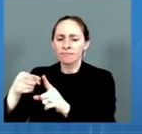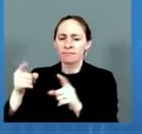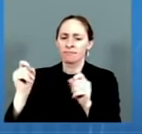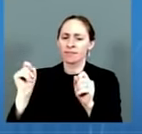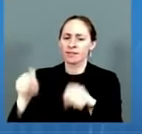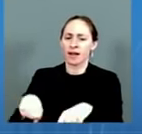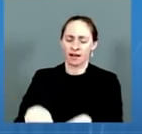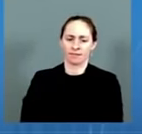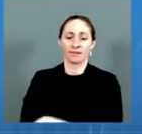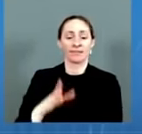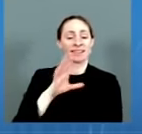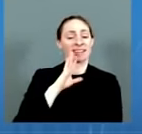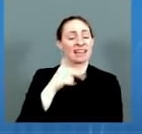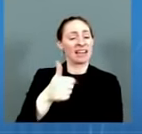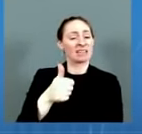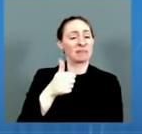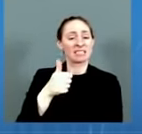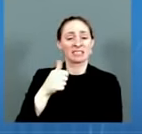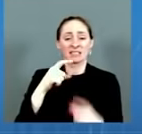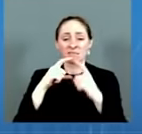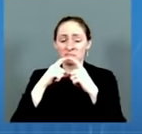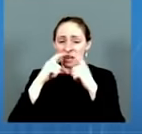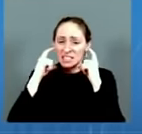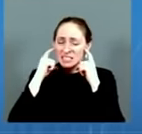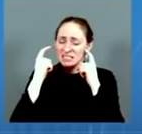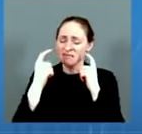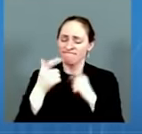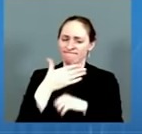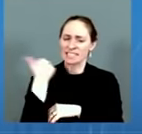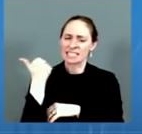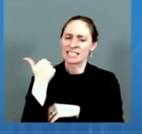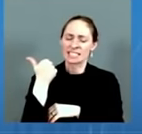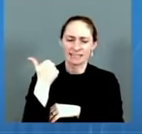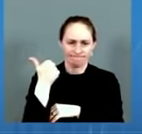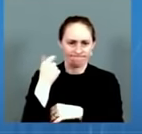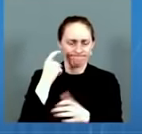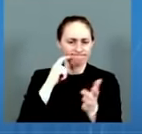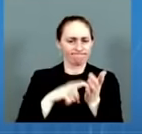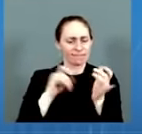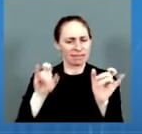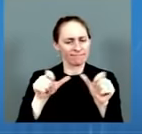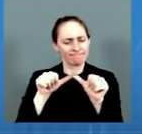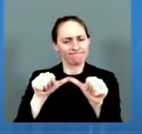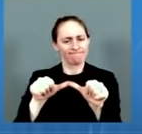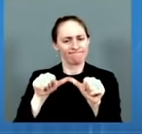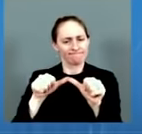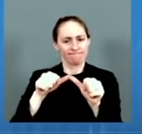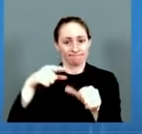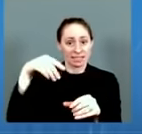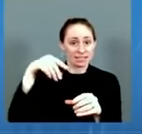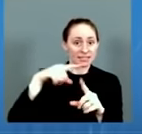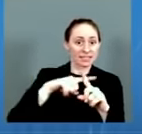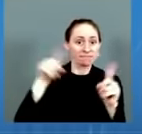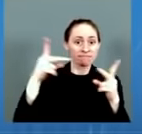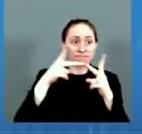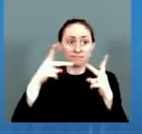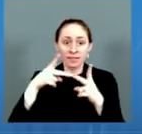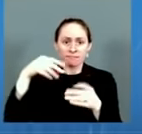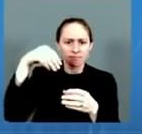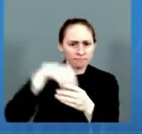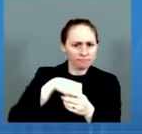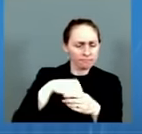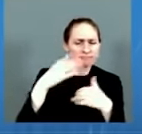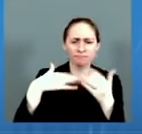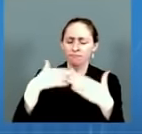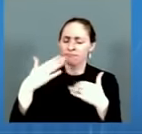We should be having public indoor masking for everyone, vaccinated or unvaccinated. That is 90% of the counties